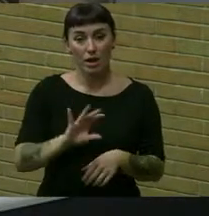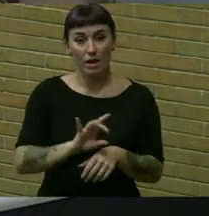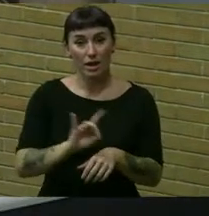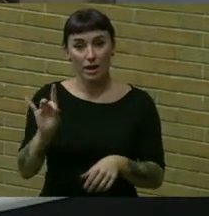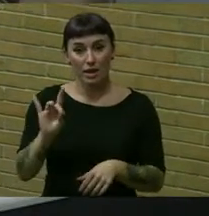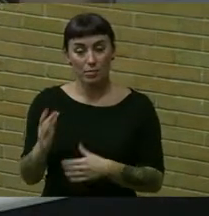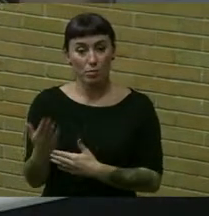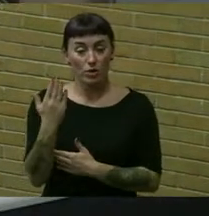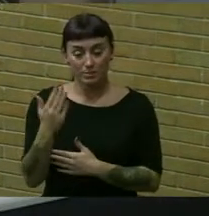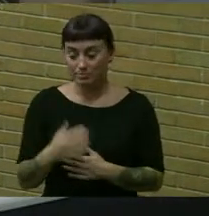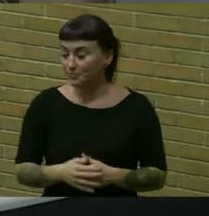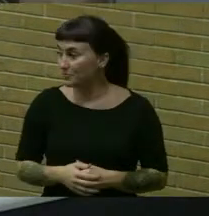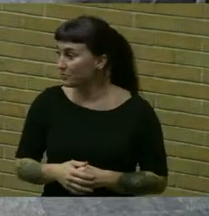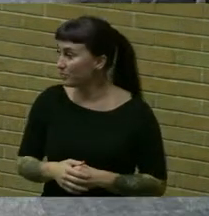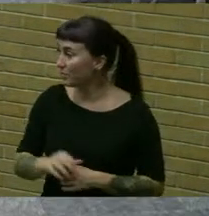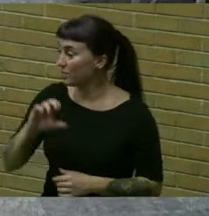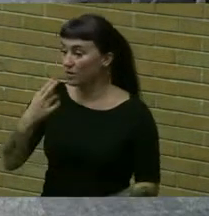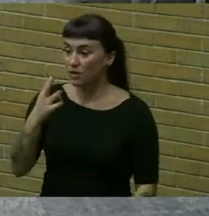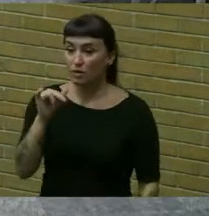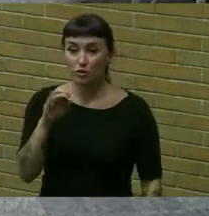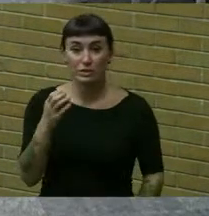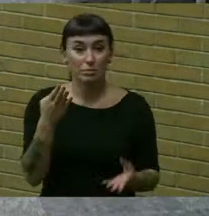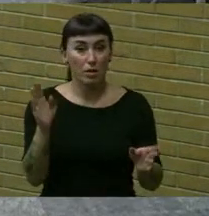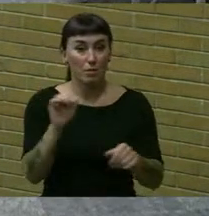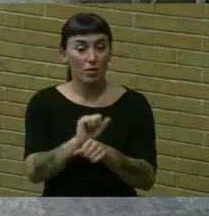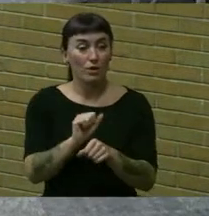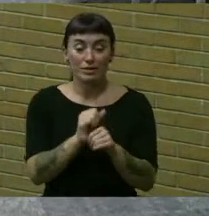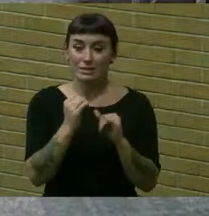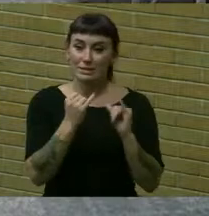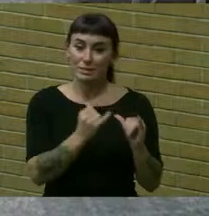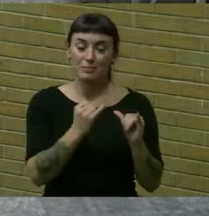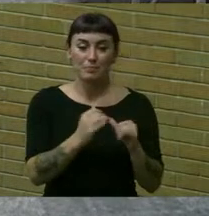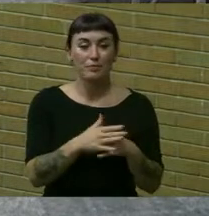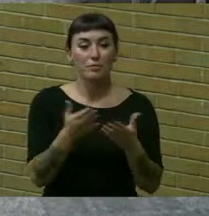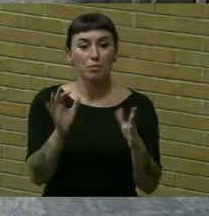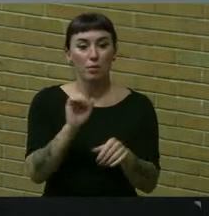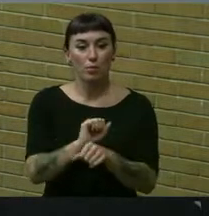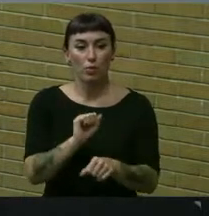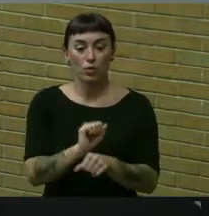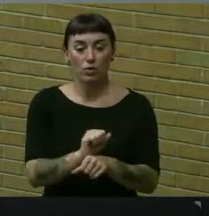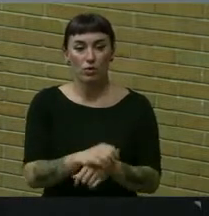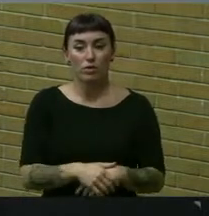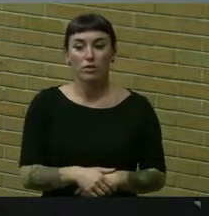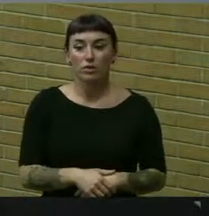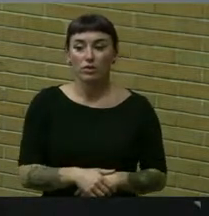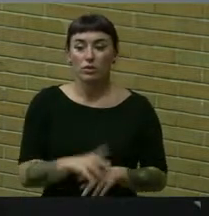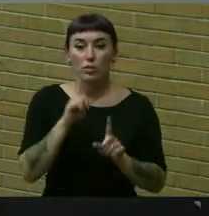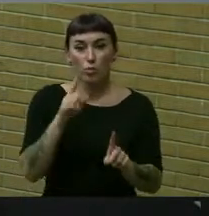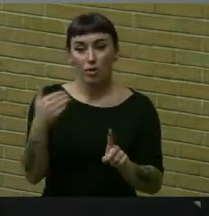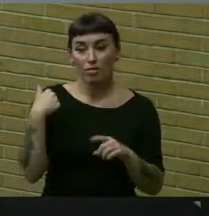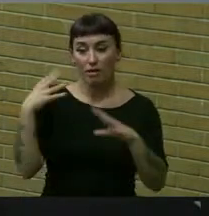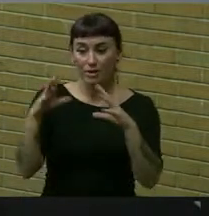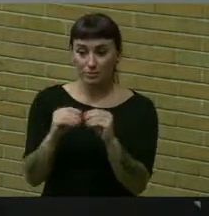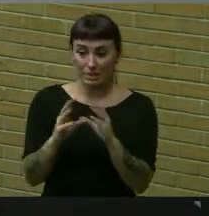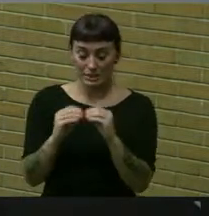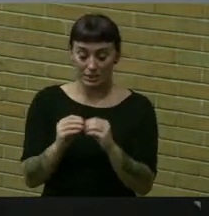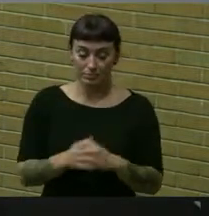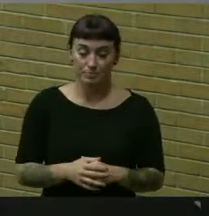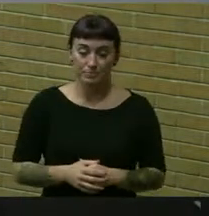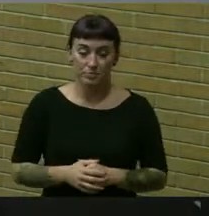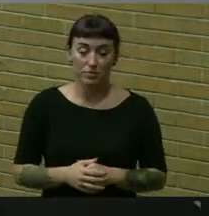uh in the morning thank you and christine public works similarly uh public works we reported out on the last meeting that the last